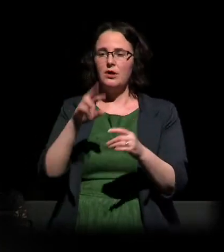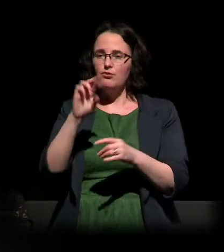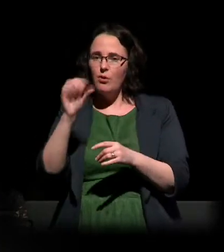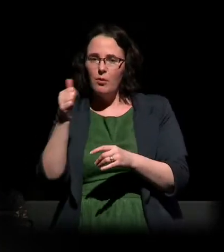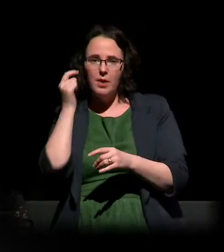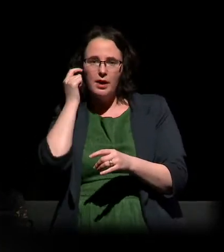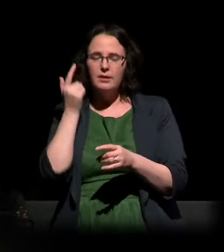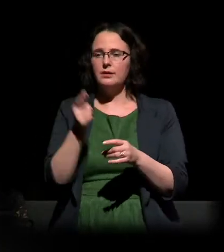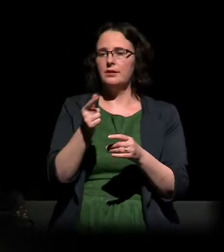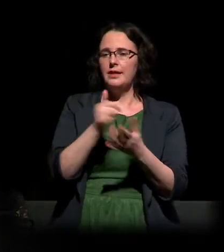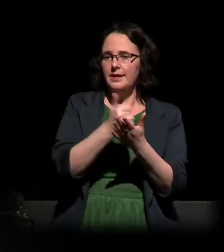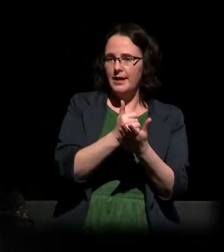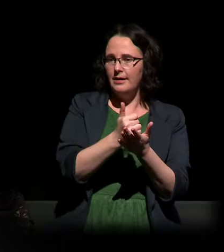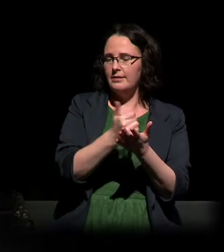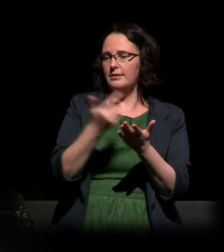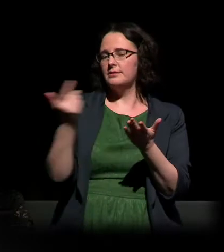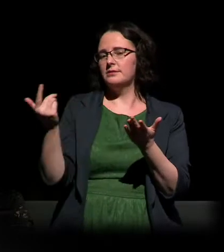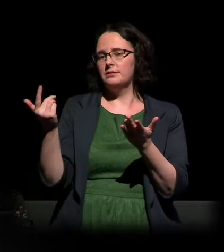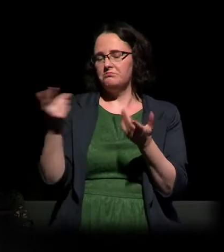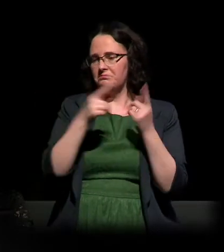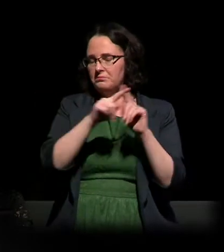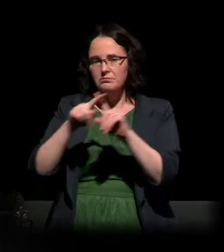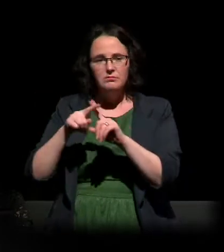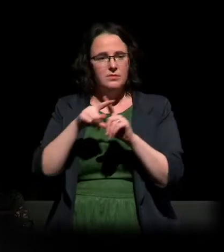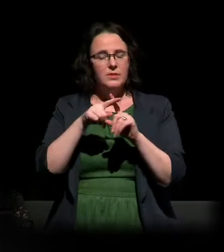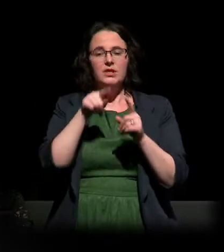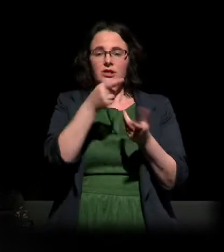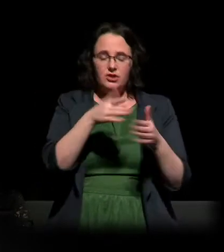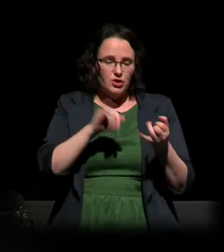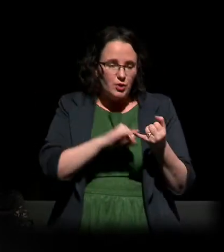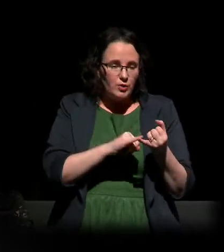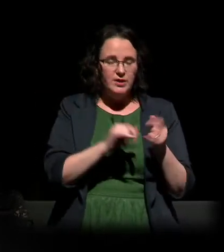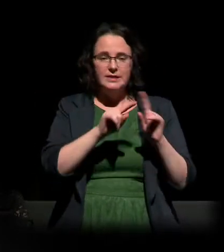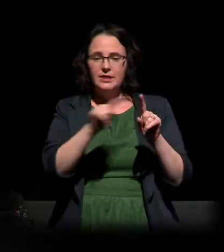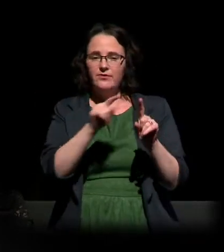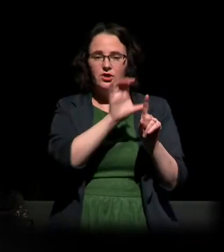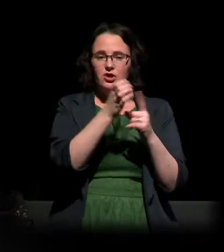mixed-race children who were sterilised and people seen as subhuman by the Nazis.